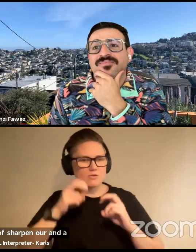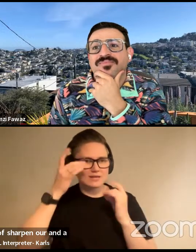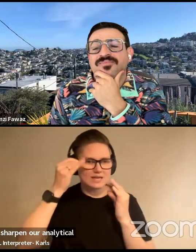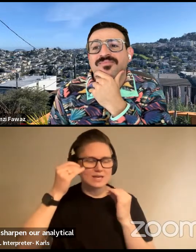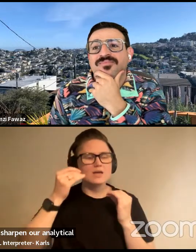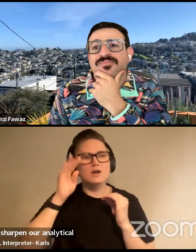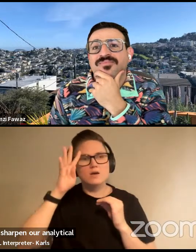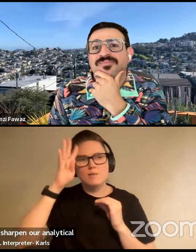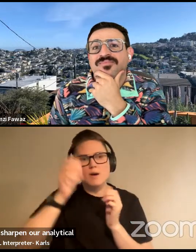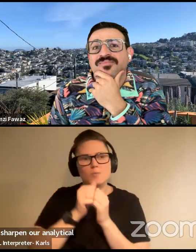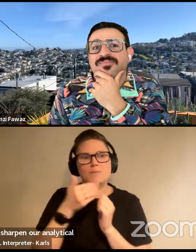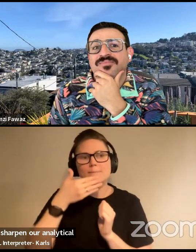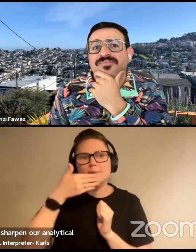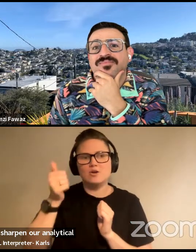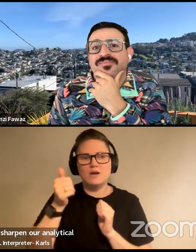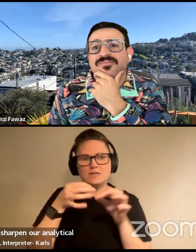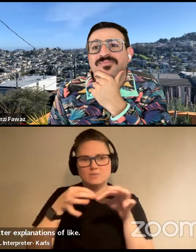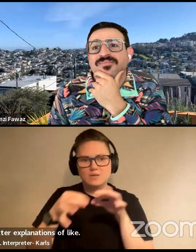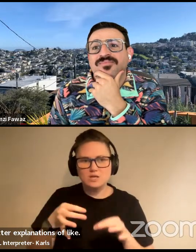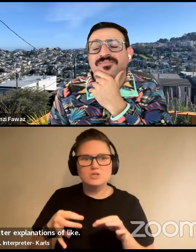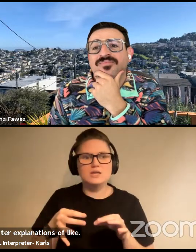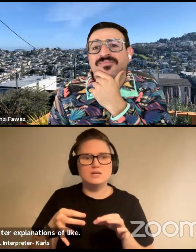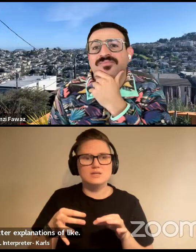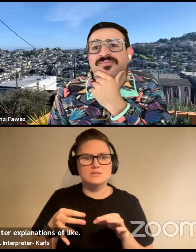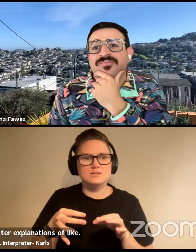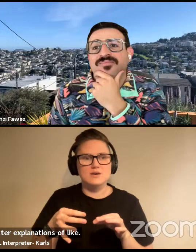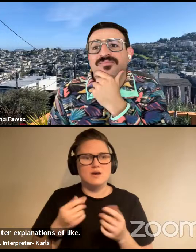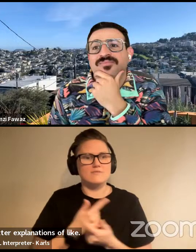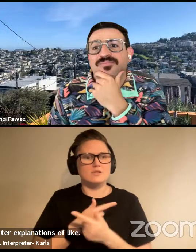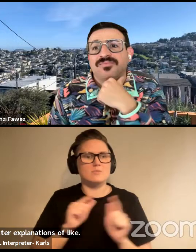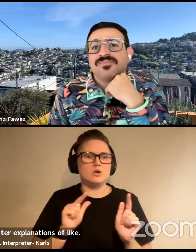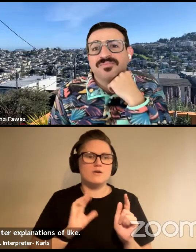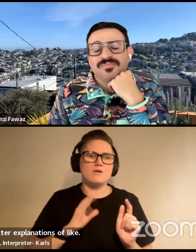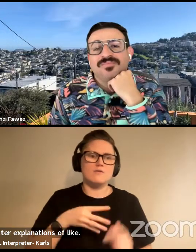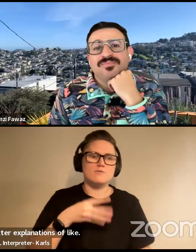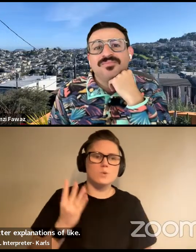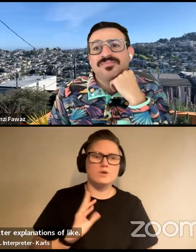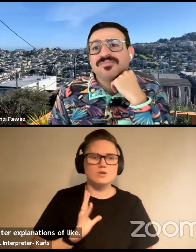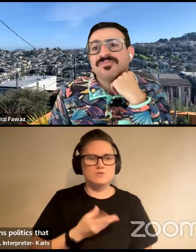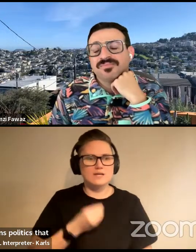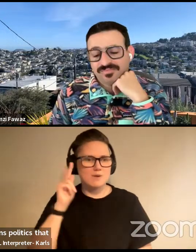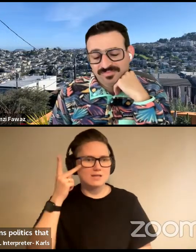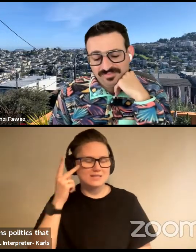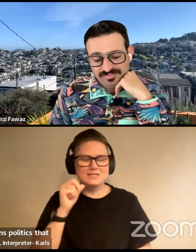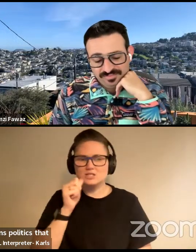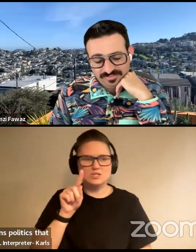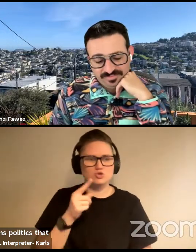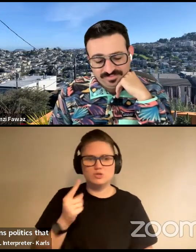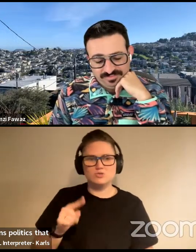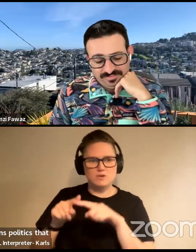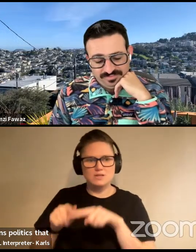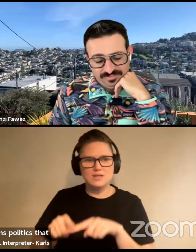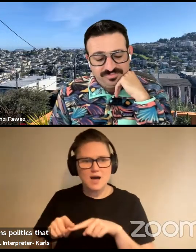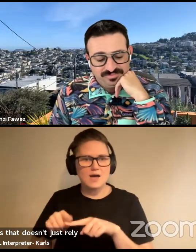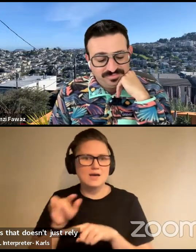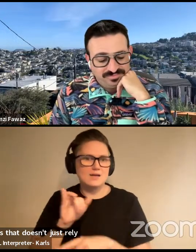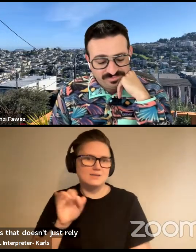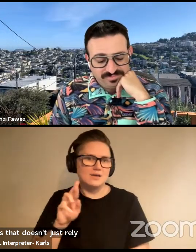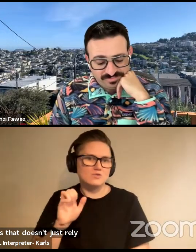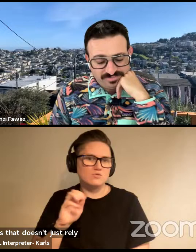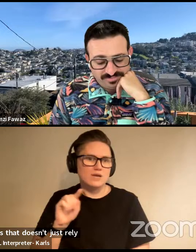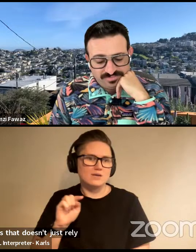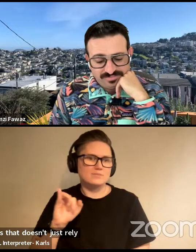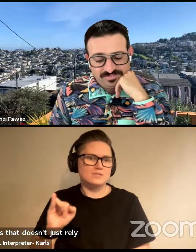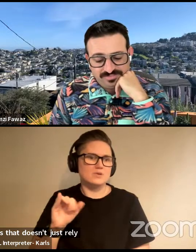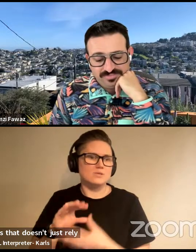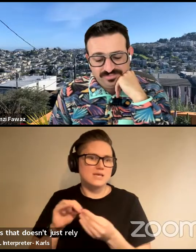explanations of like the implication of queer and trans politics that doesn't just rely, like Ramsey was saying, on